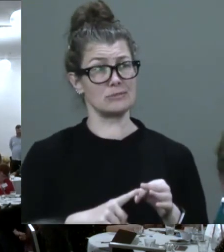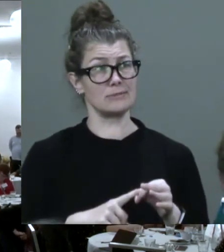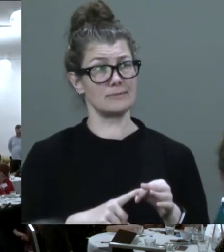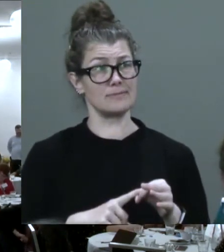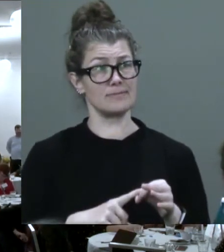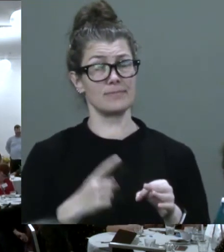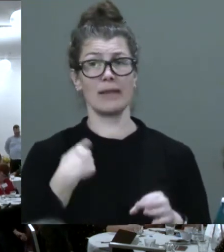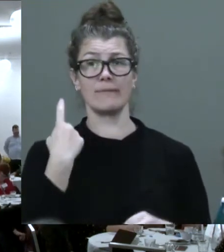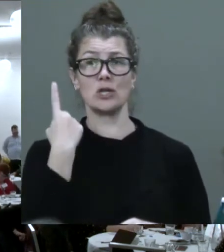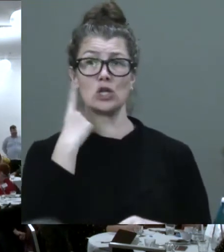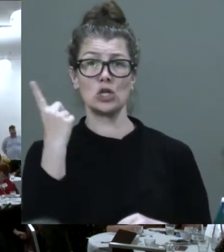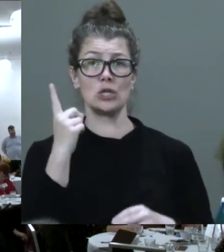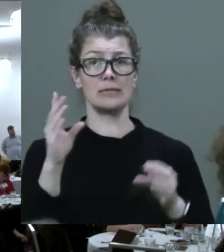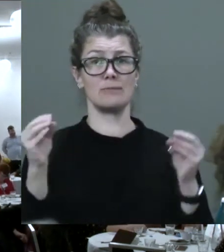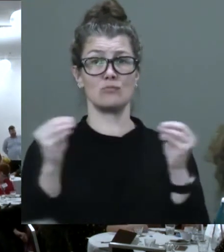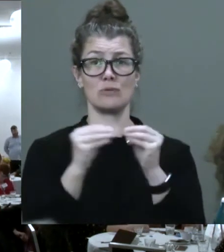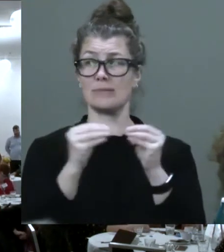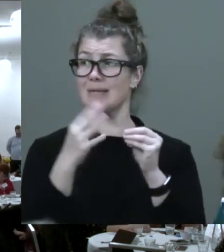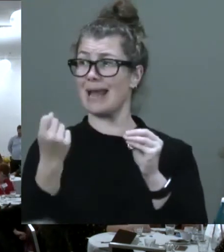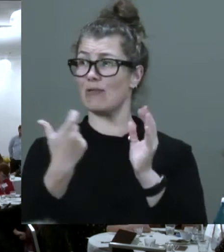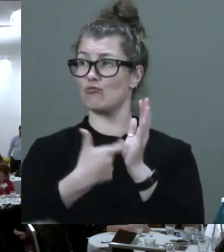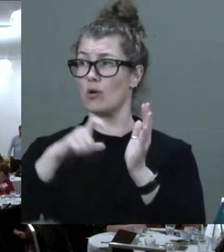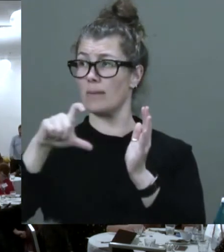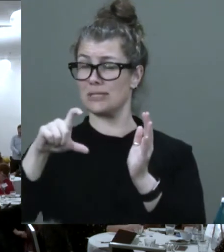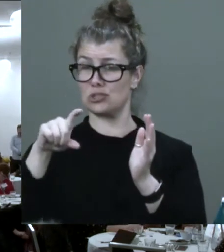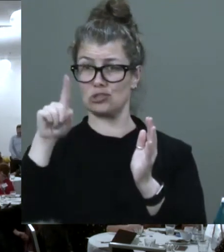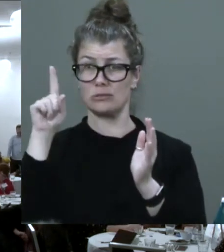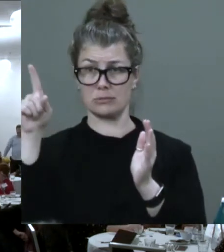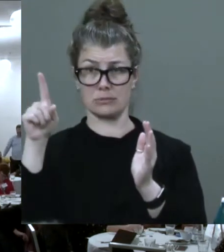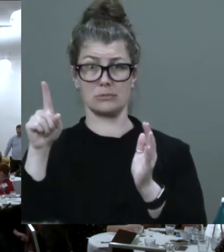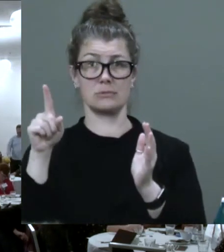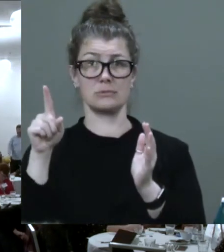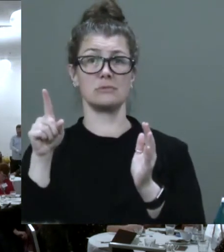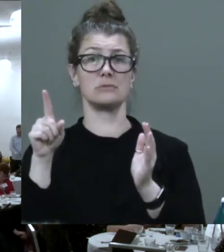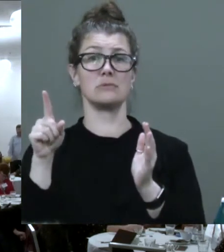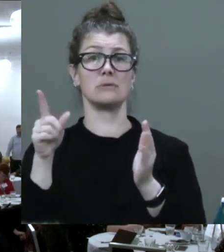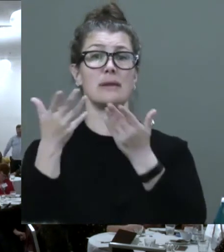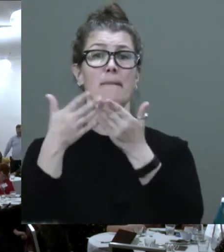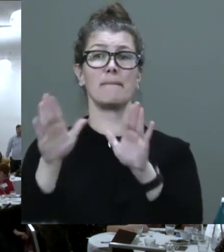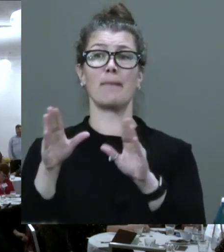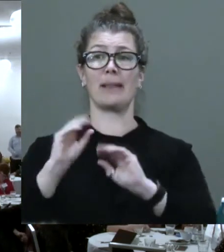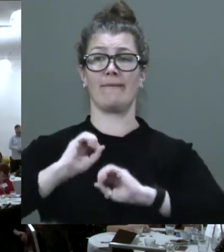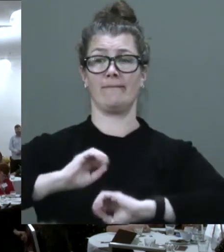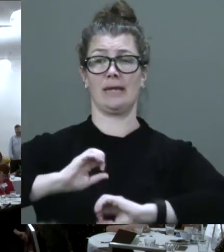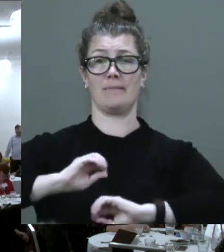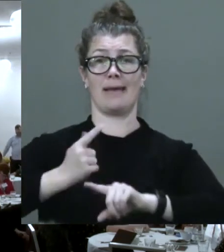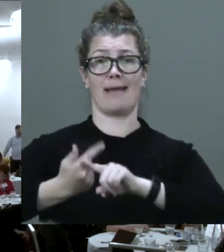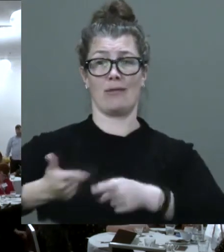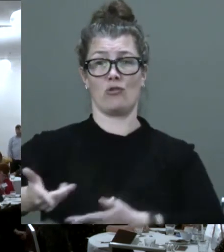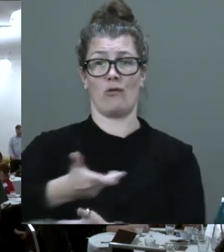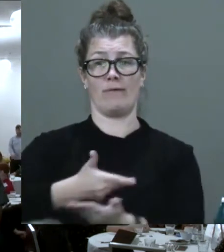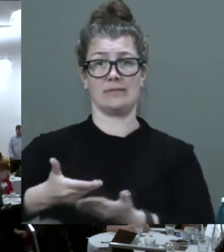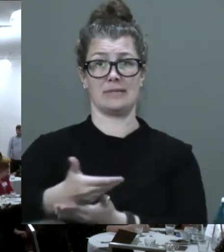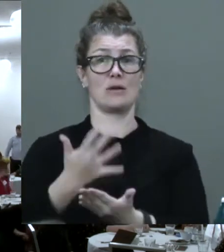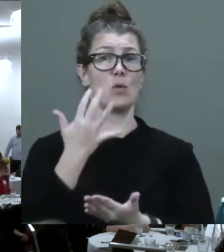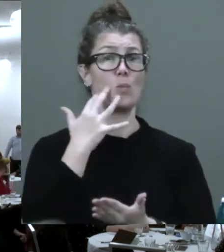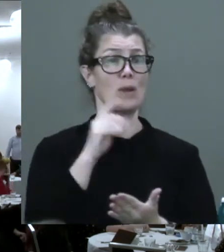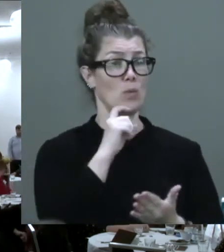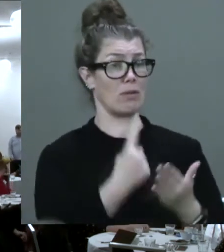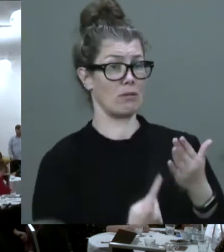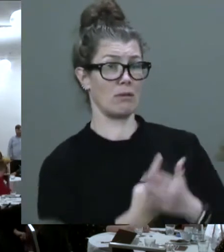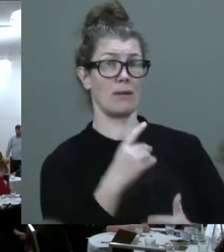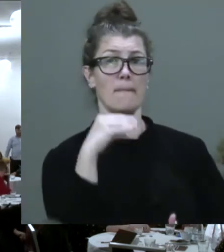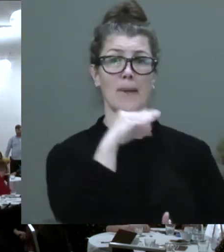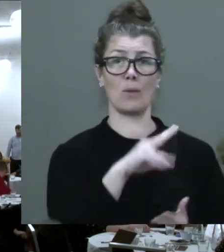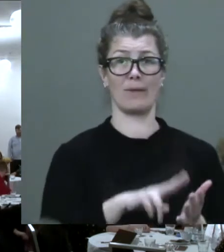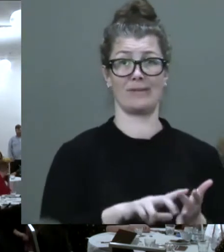in Brisbane you've had the Royal Commission sitting in public feedback and conversation. When will there be one in Melbourne or